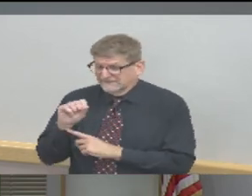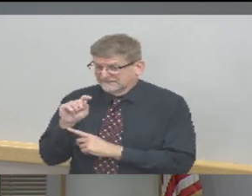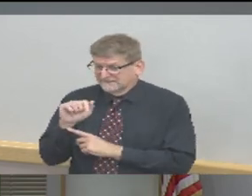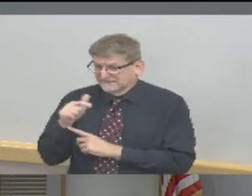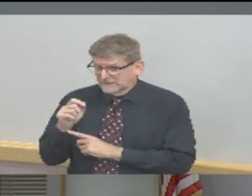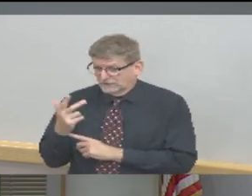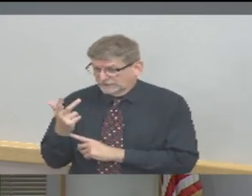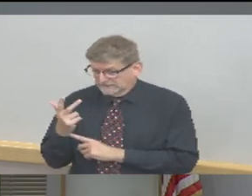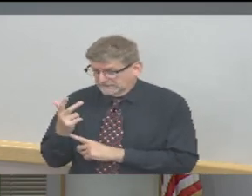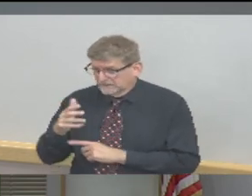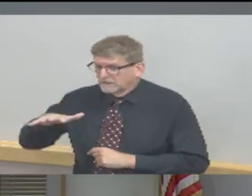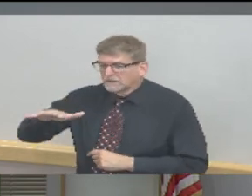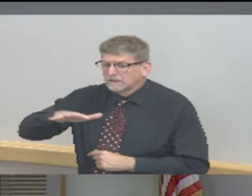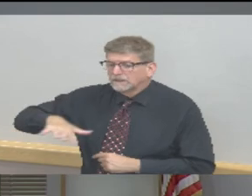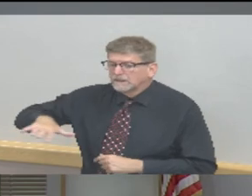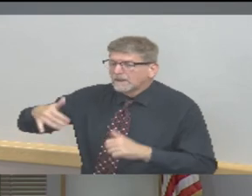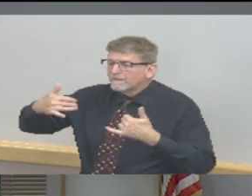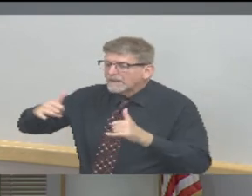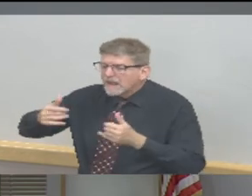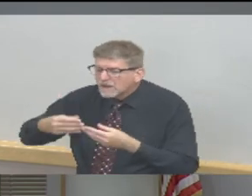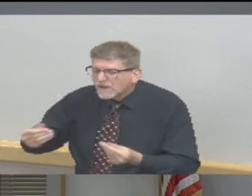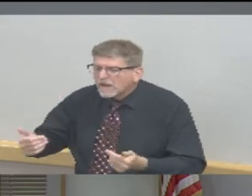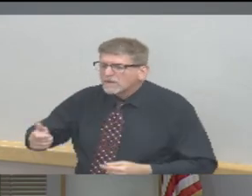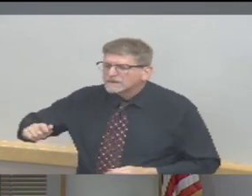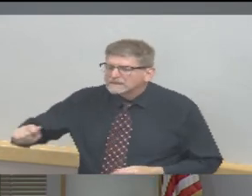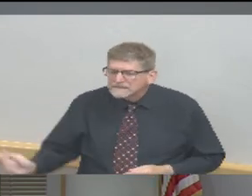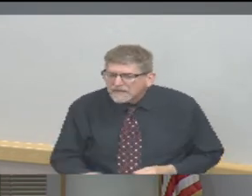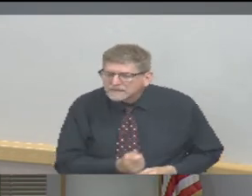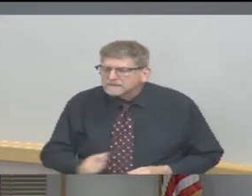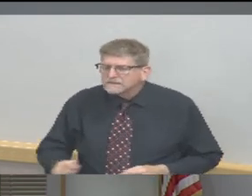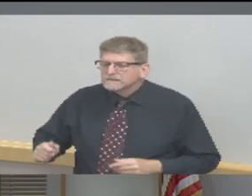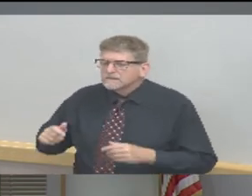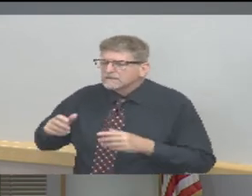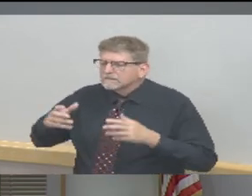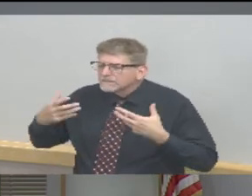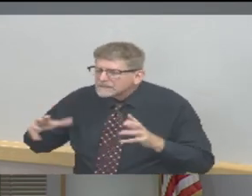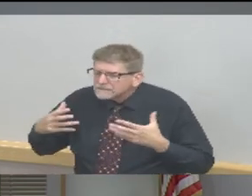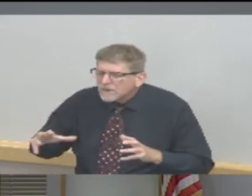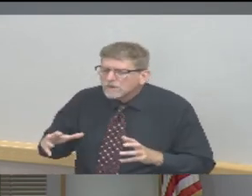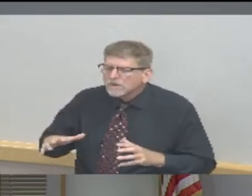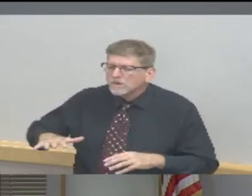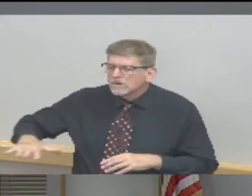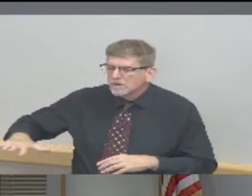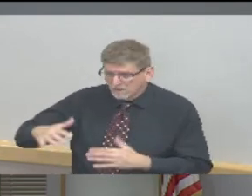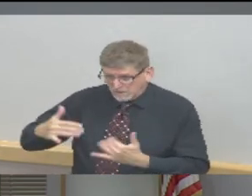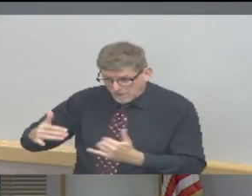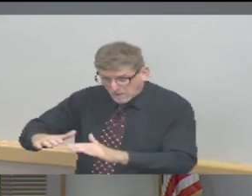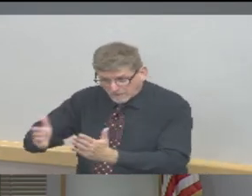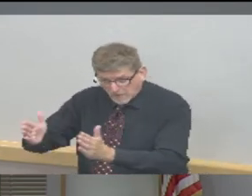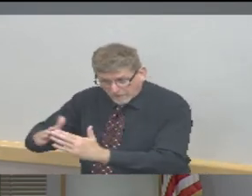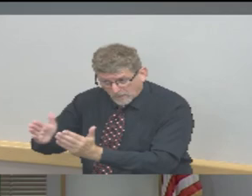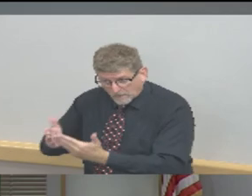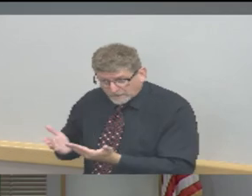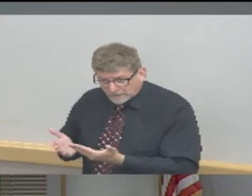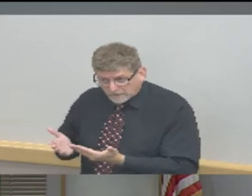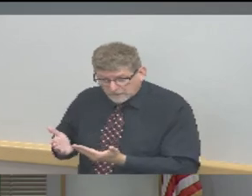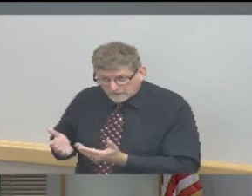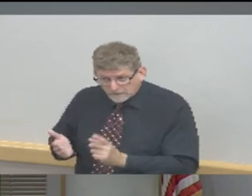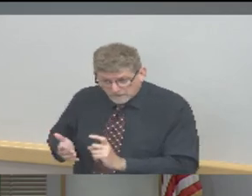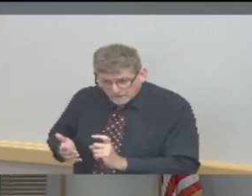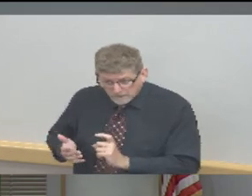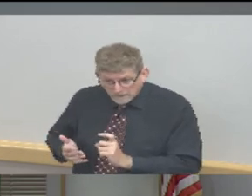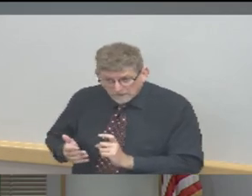basketball courts can reopen with social distancing in place. Since these are spaces that involve more physical activity,